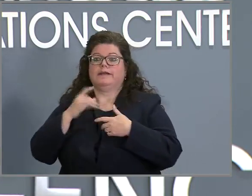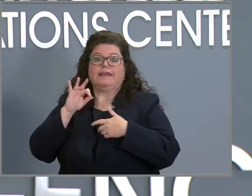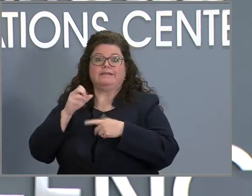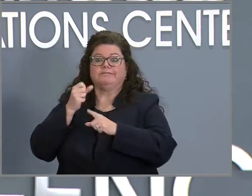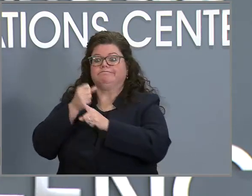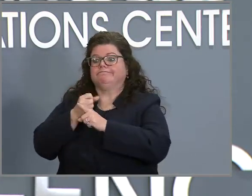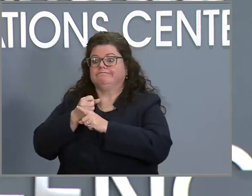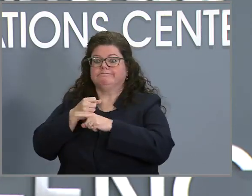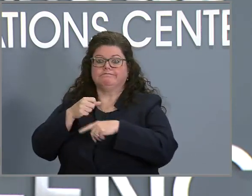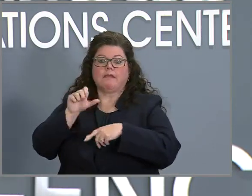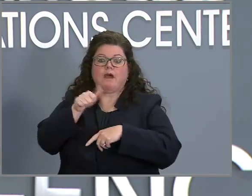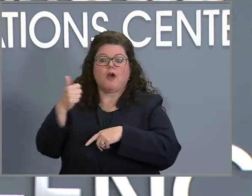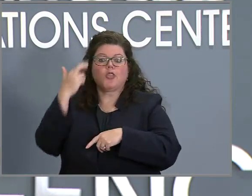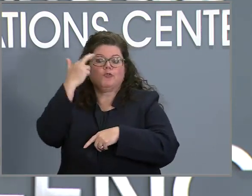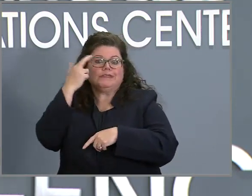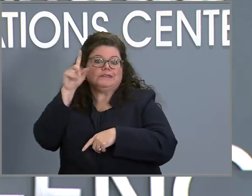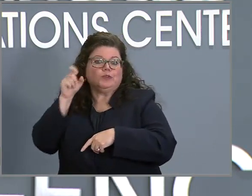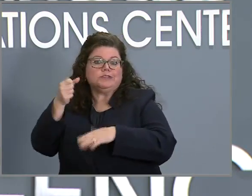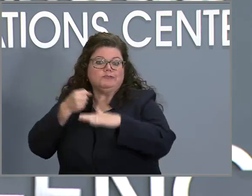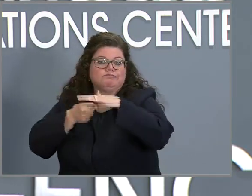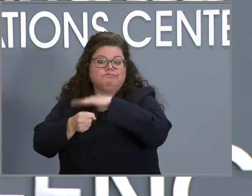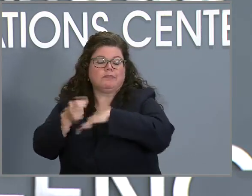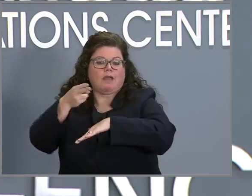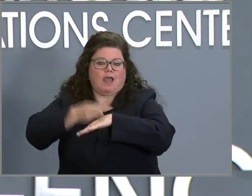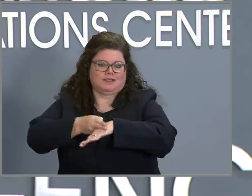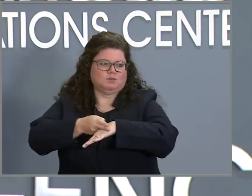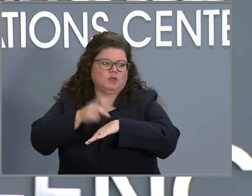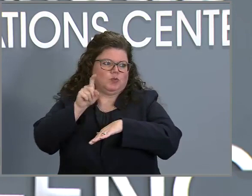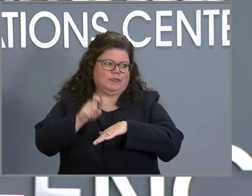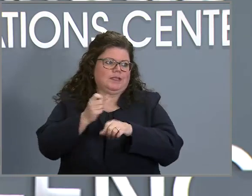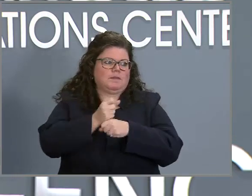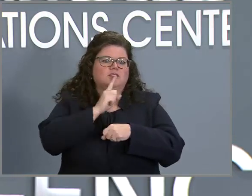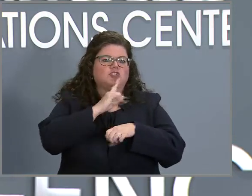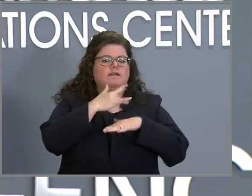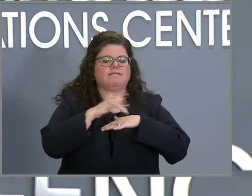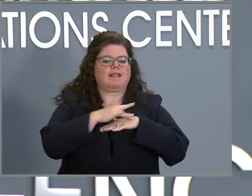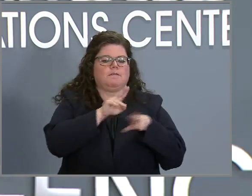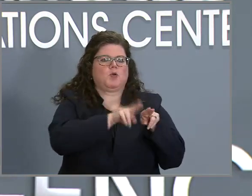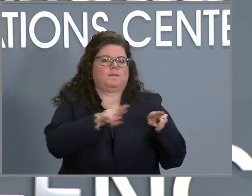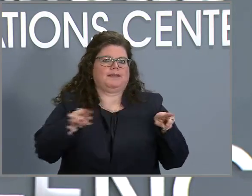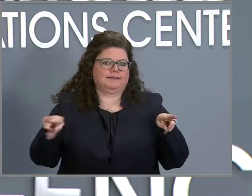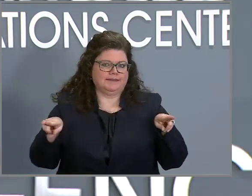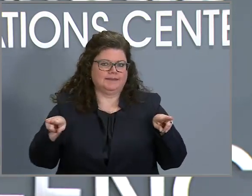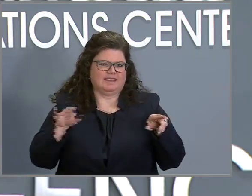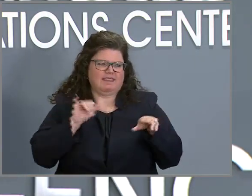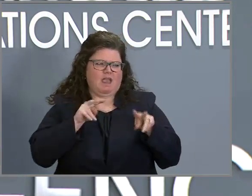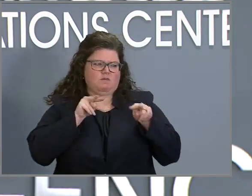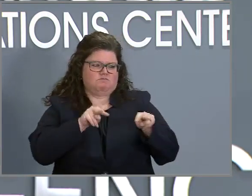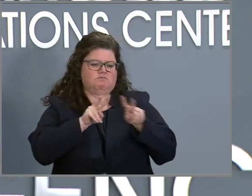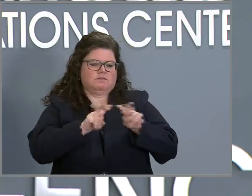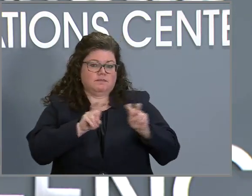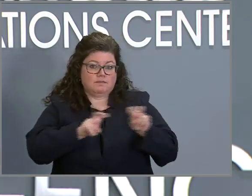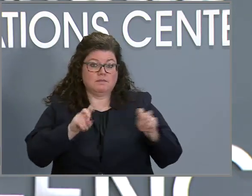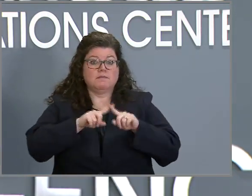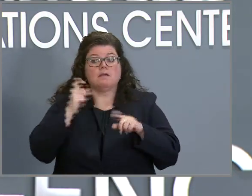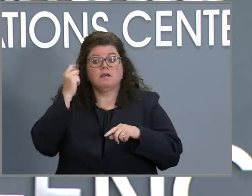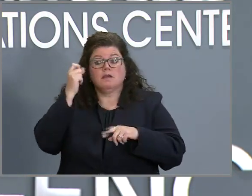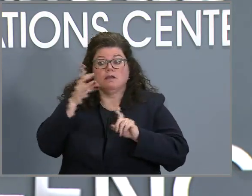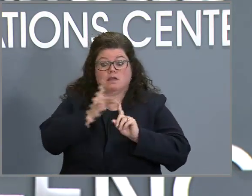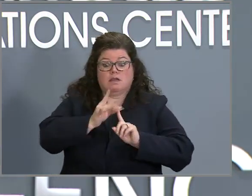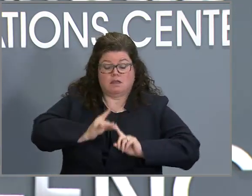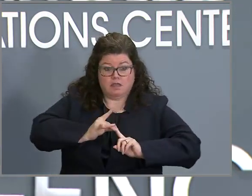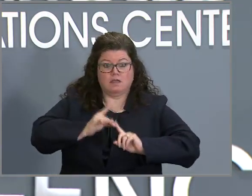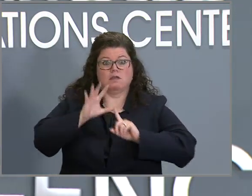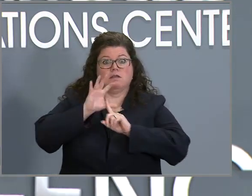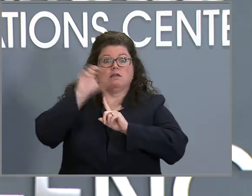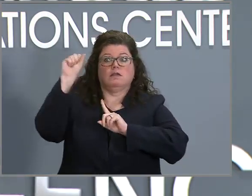any other reason you need to go to the hospital. So that's what we're watching incredibly closely. Now with the case numbers that we're seeing being so